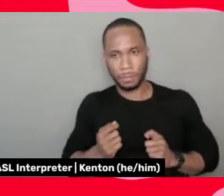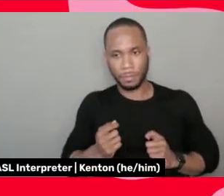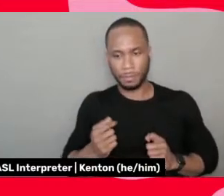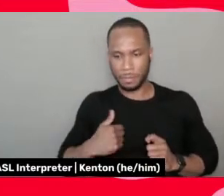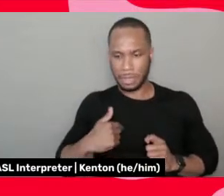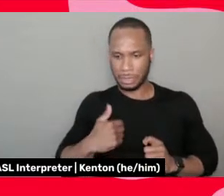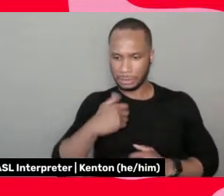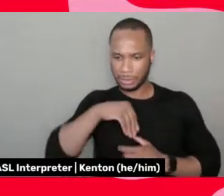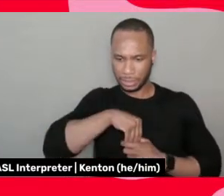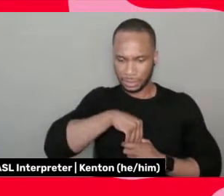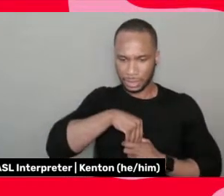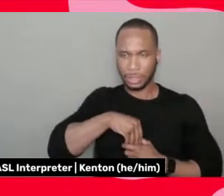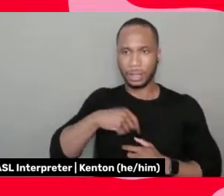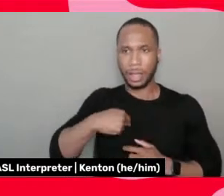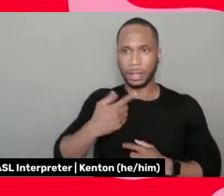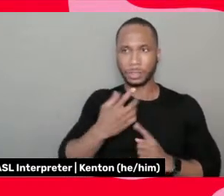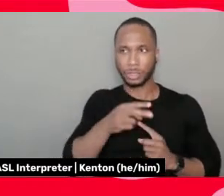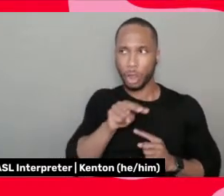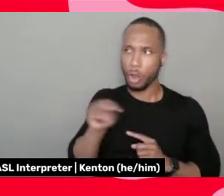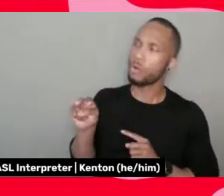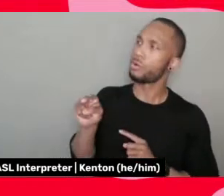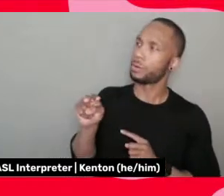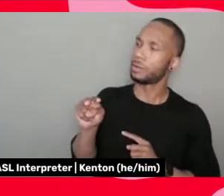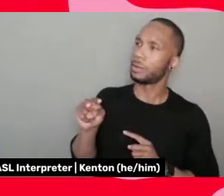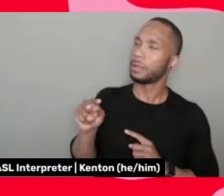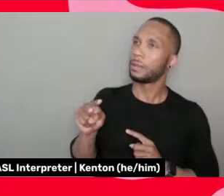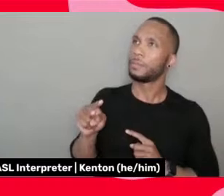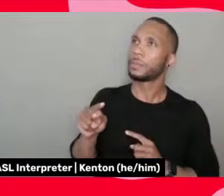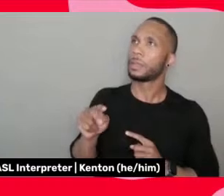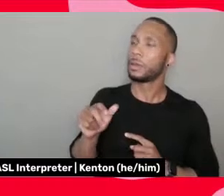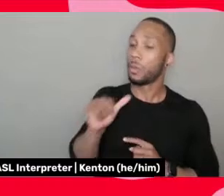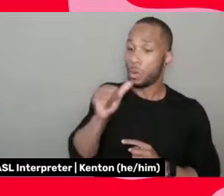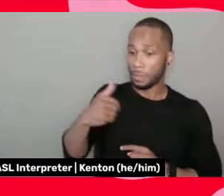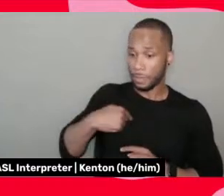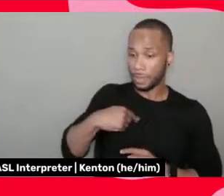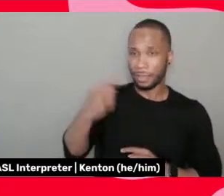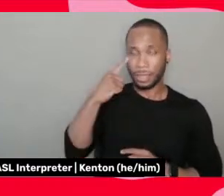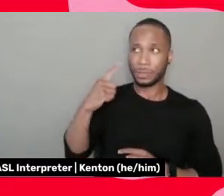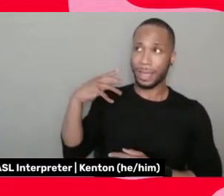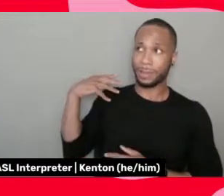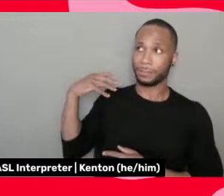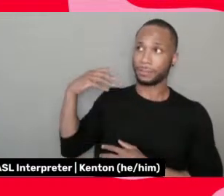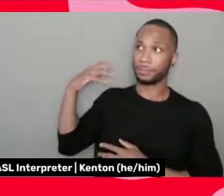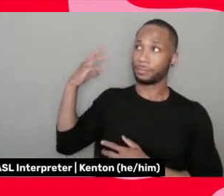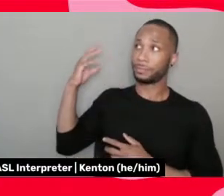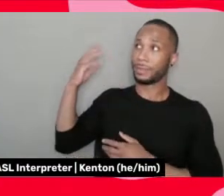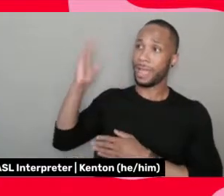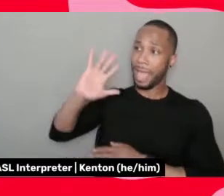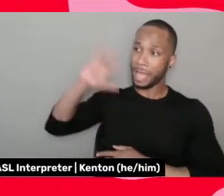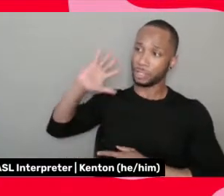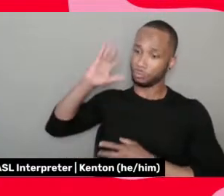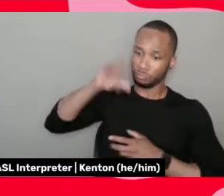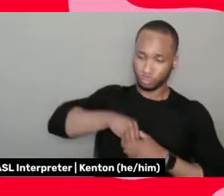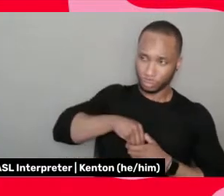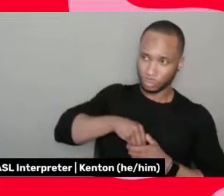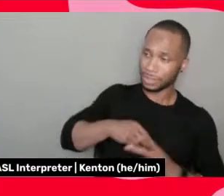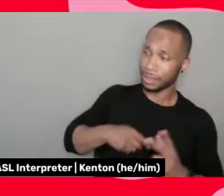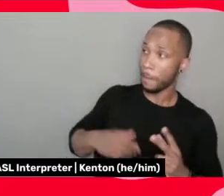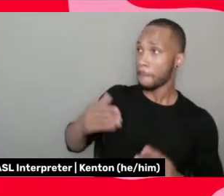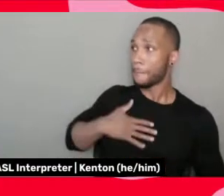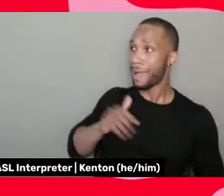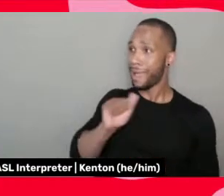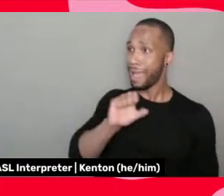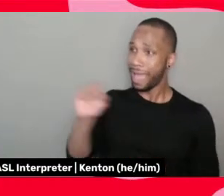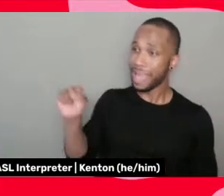when I turned and snapped my neck around. And I think, I don't think it was even me. I think it was an ancestor that snapped back at him and said, my ass is